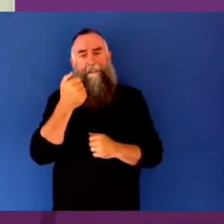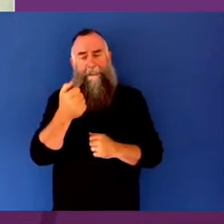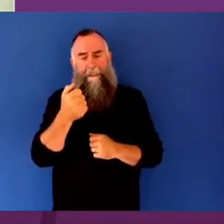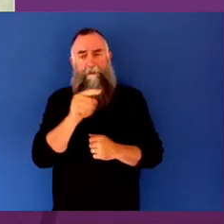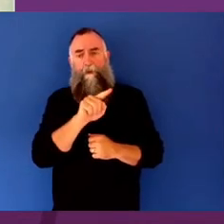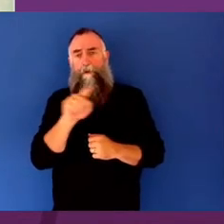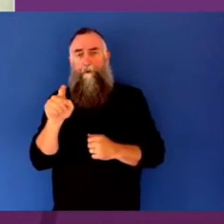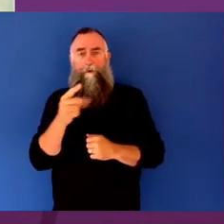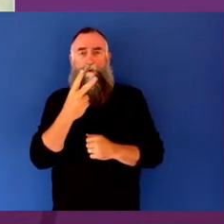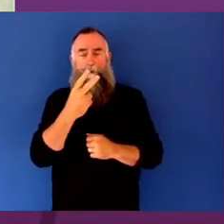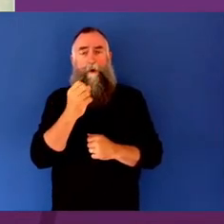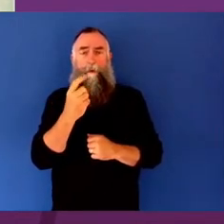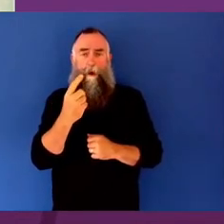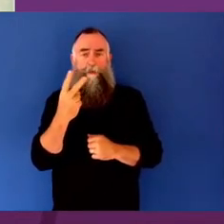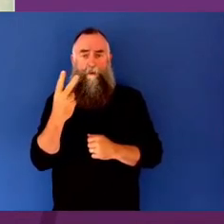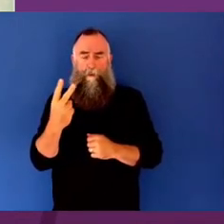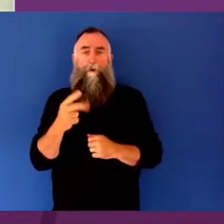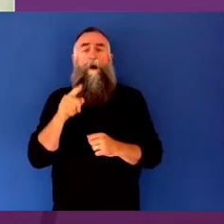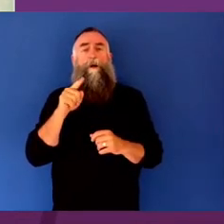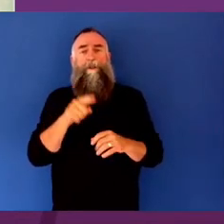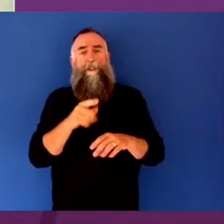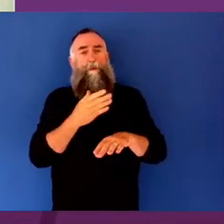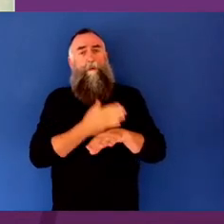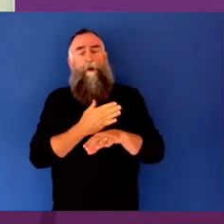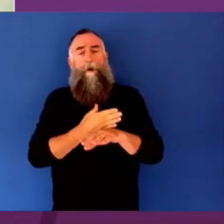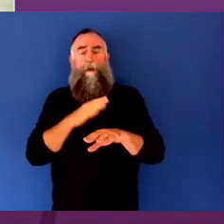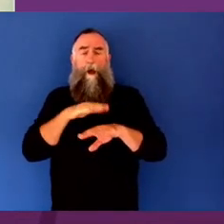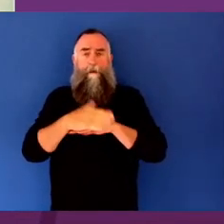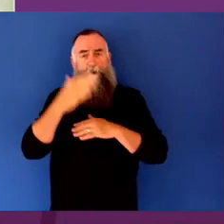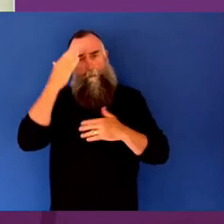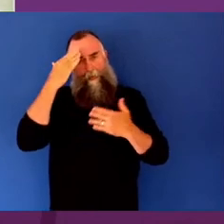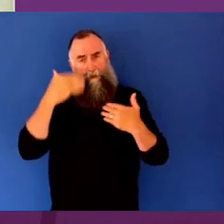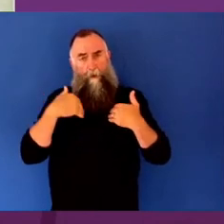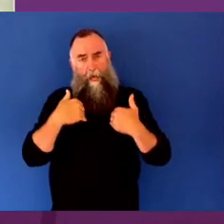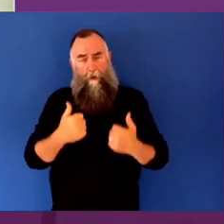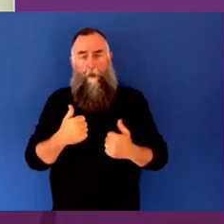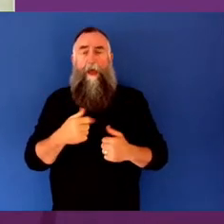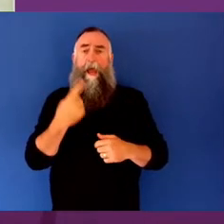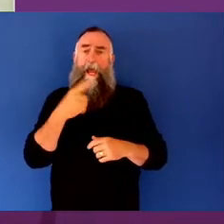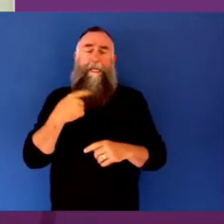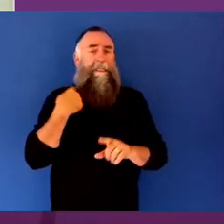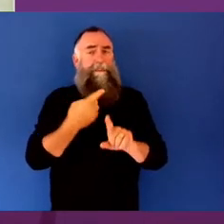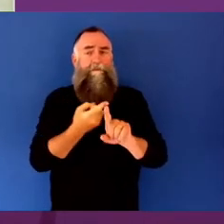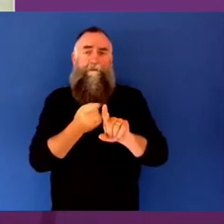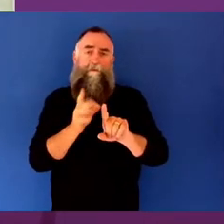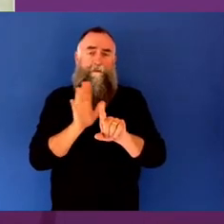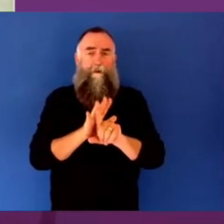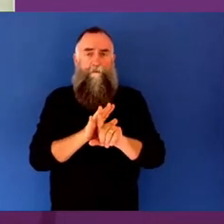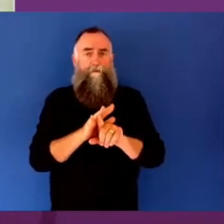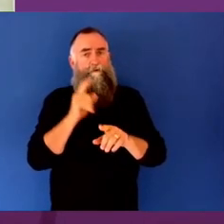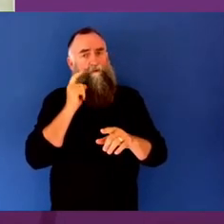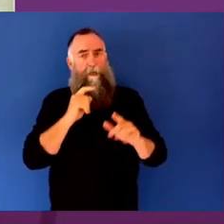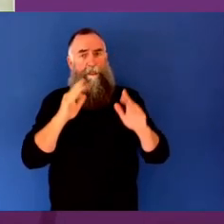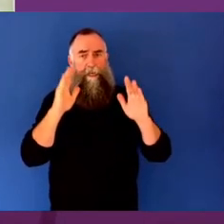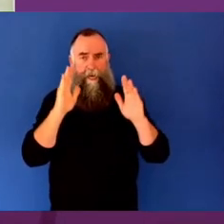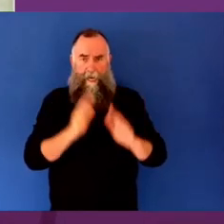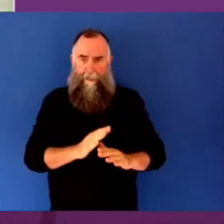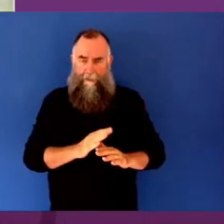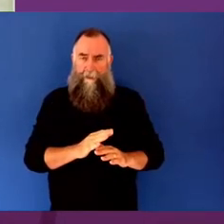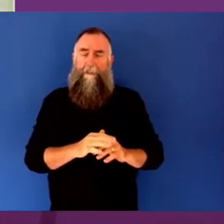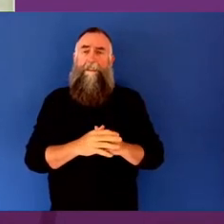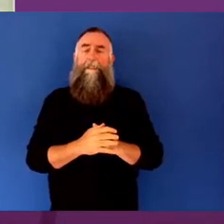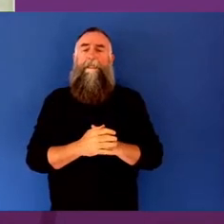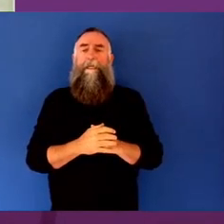responsibility for mental health, suicide prevention and substance misuse, cancer and chronic disease policy